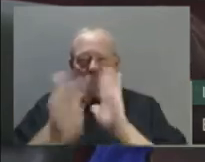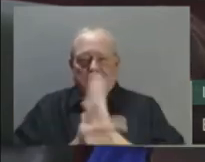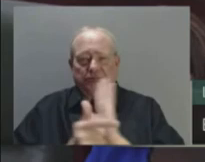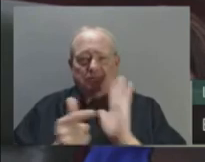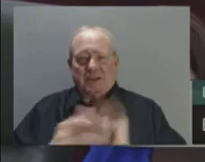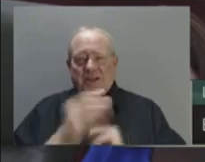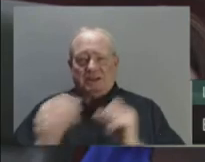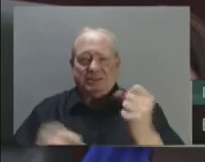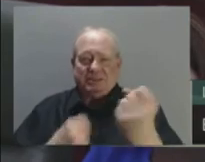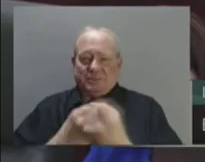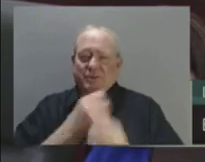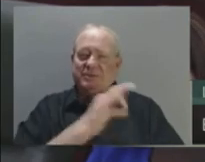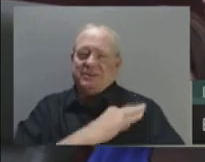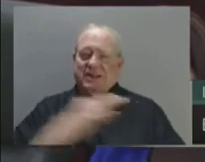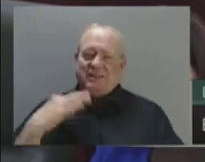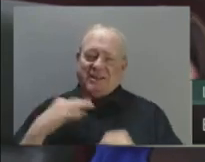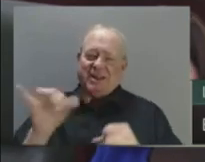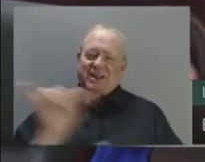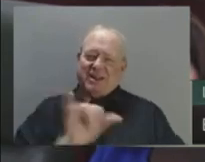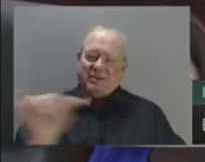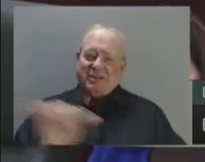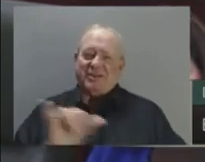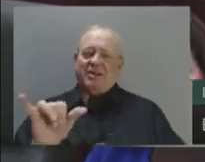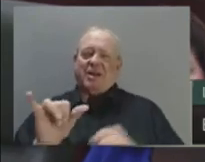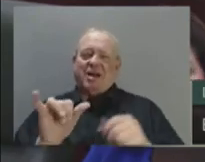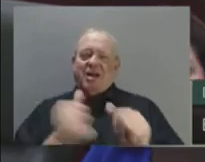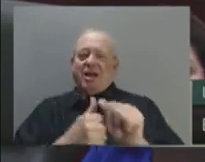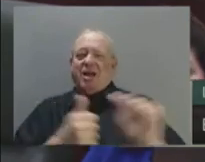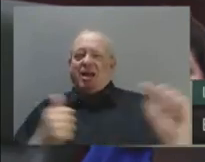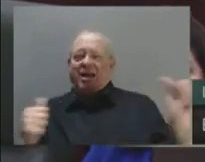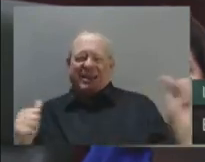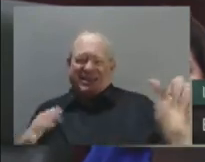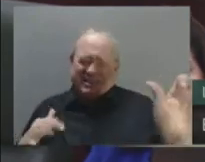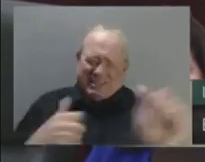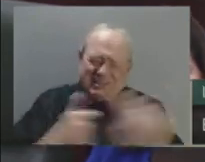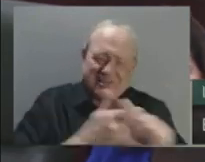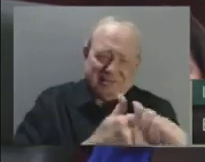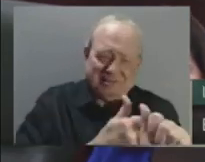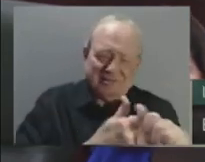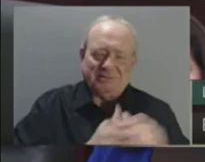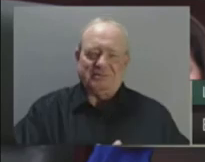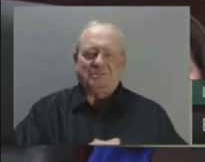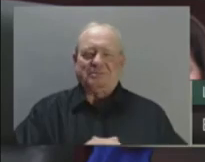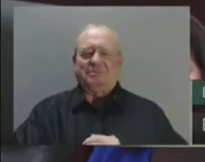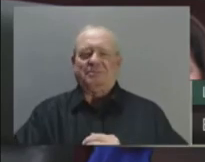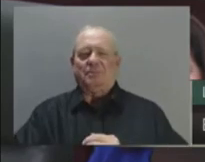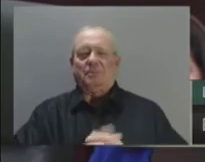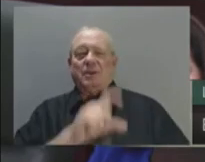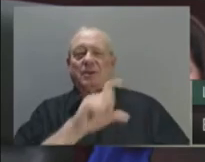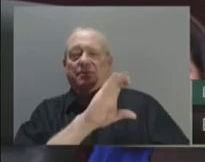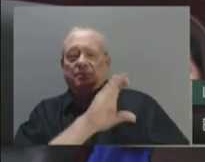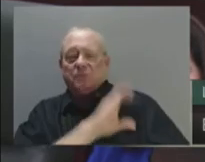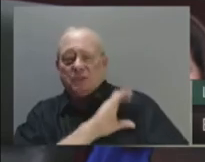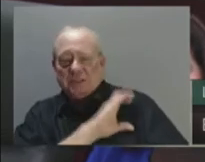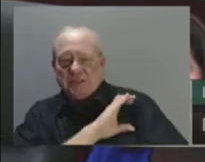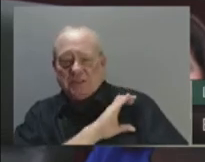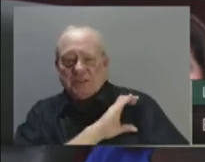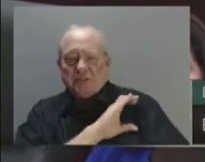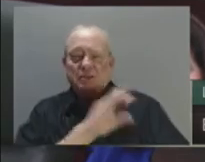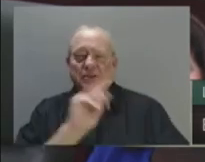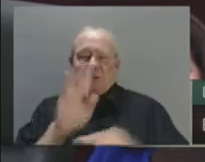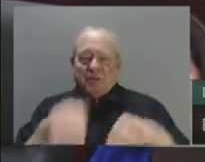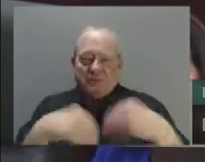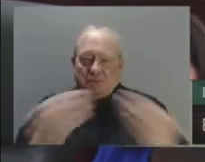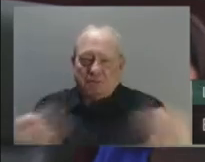modernize our courts. Funding is provided for increased law enforcement, more boots on the ground to better fight crime in our communities, both